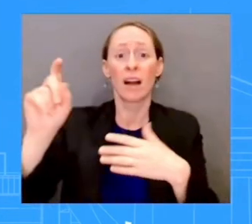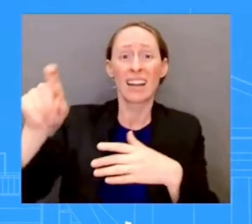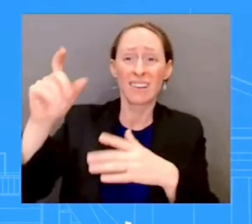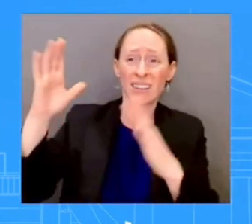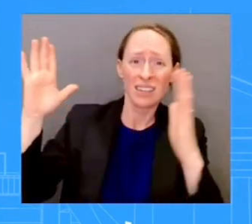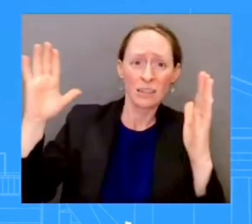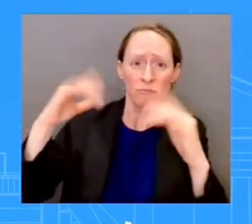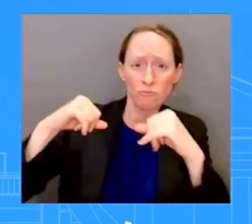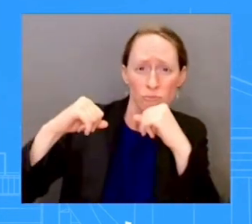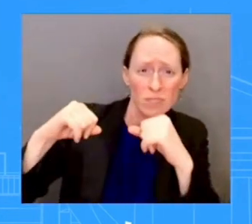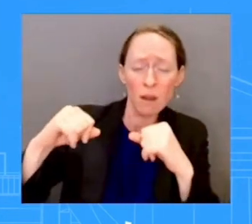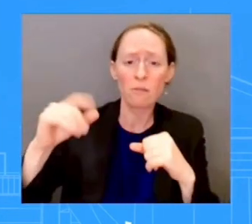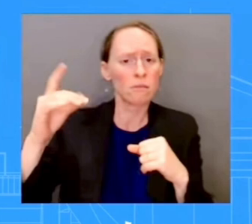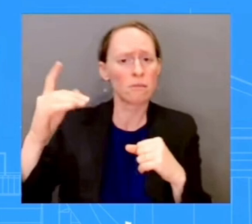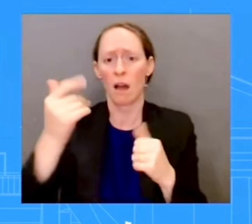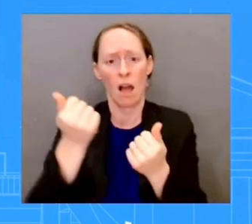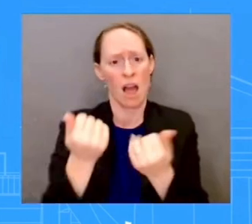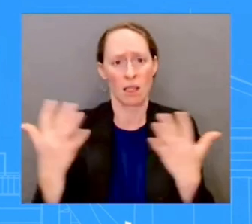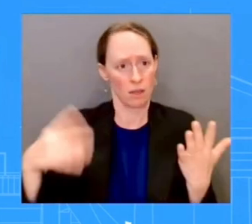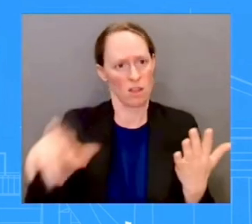shelters as of this morning.